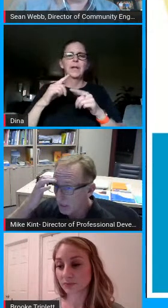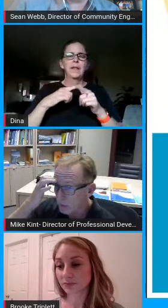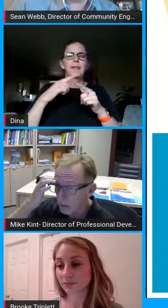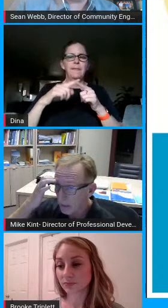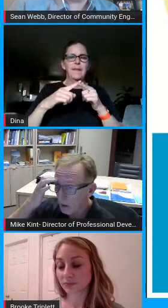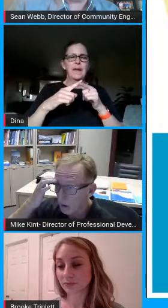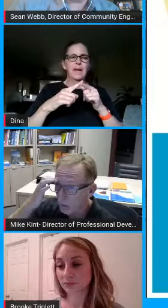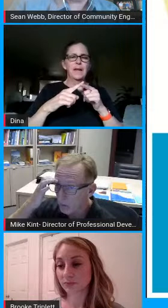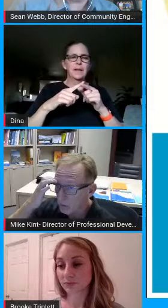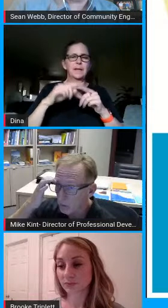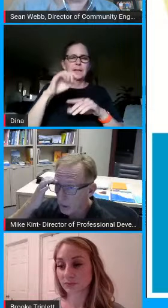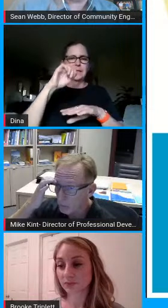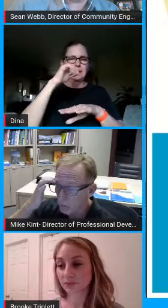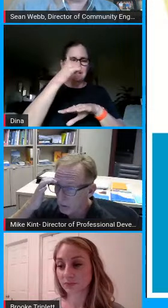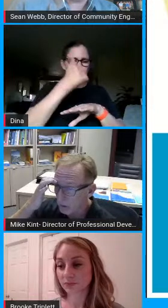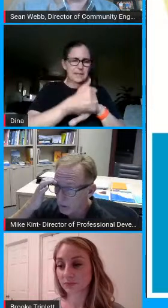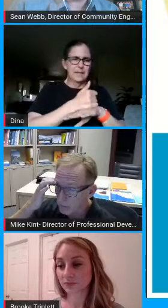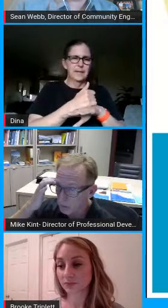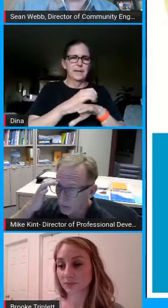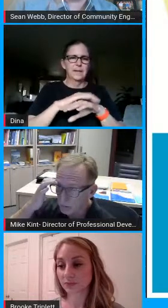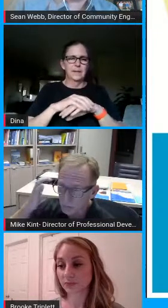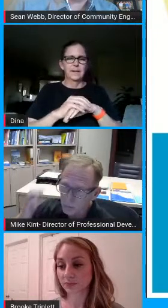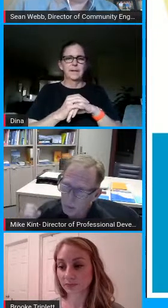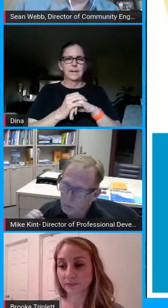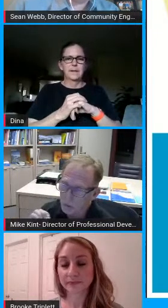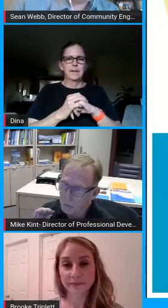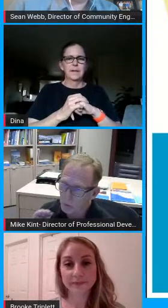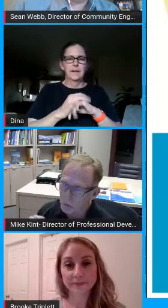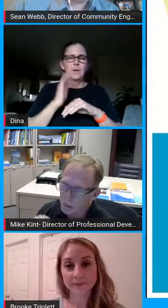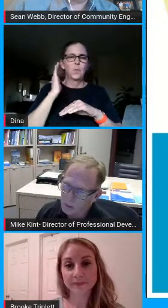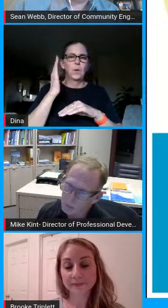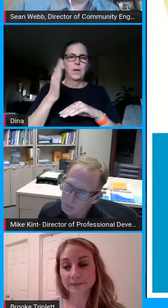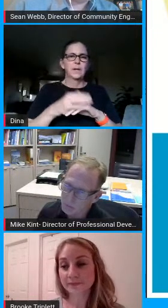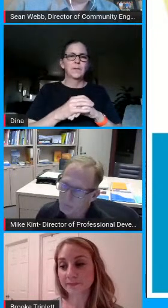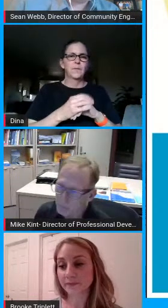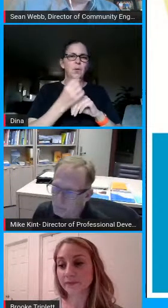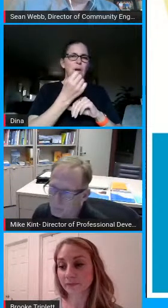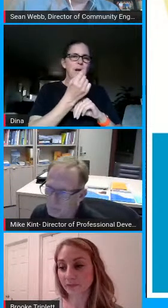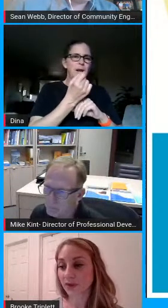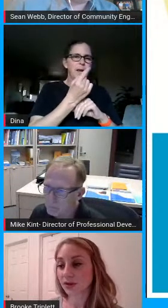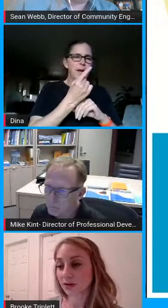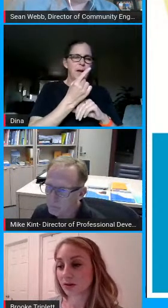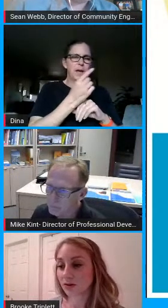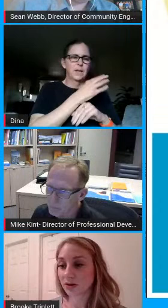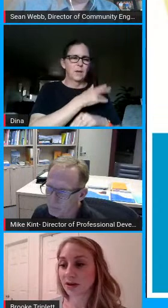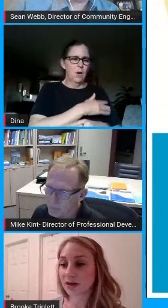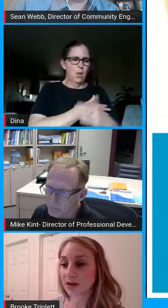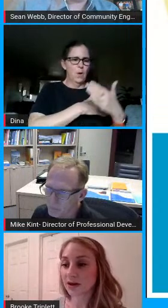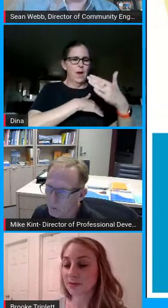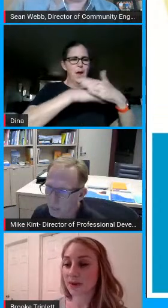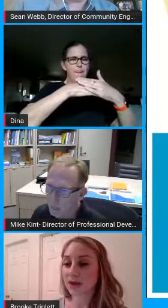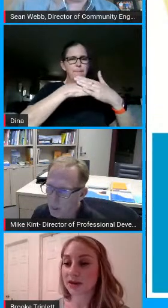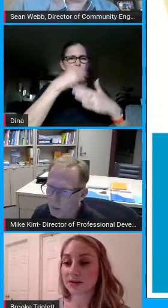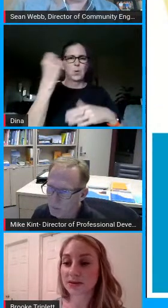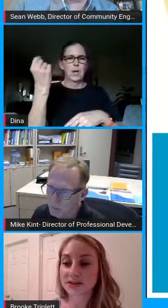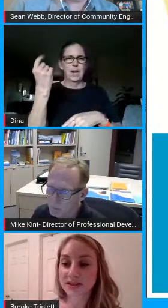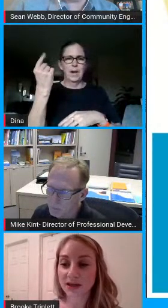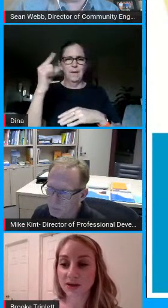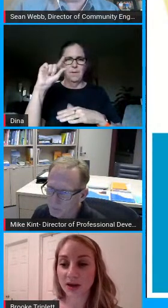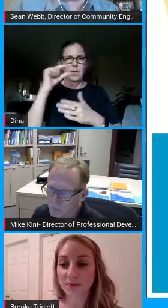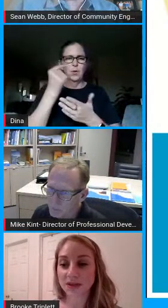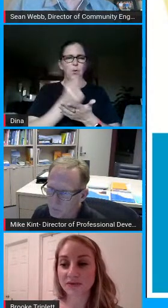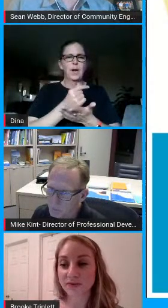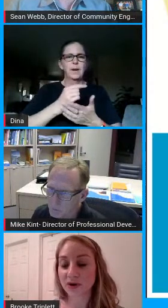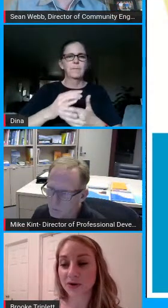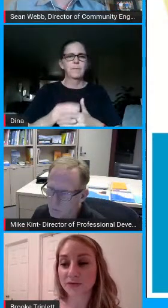and it's at all levels up to 11th grade except for tk um um and this